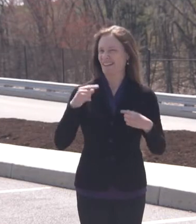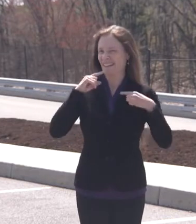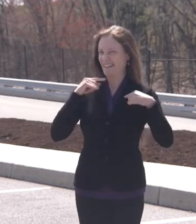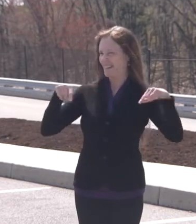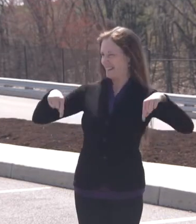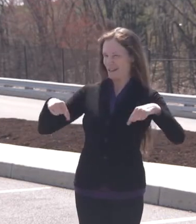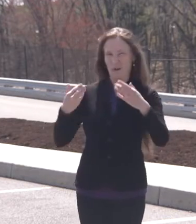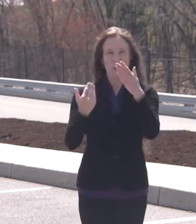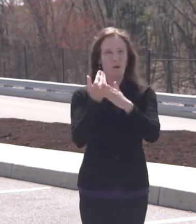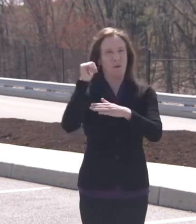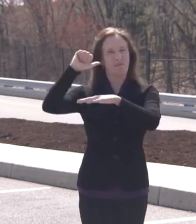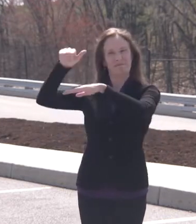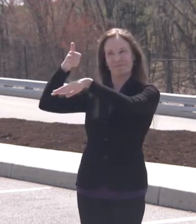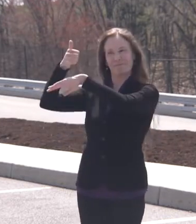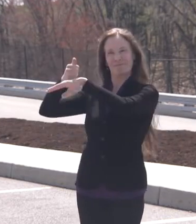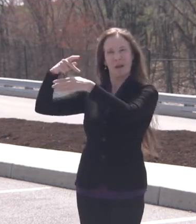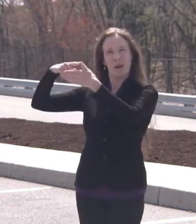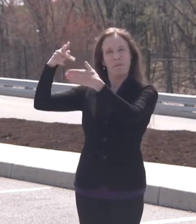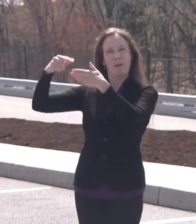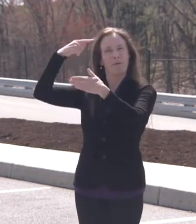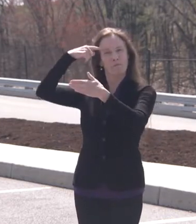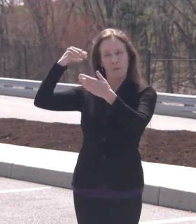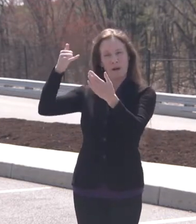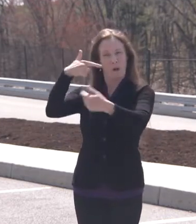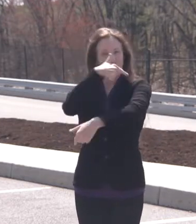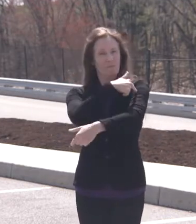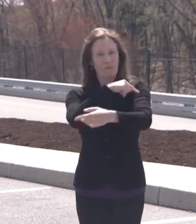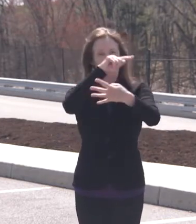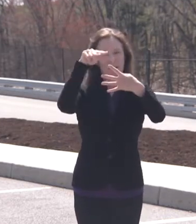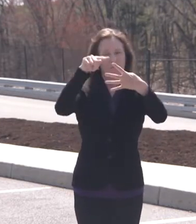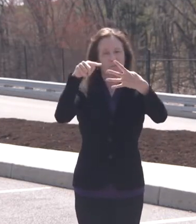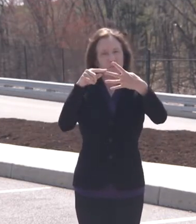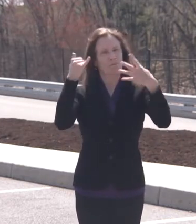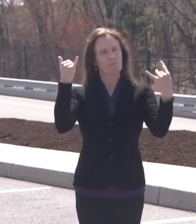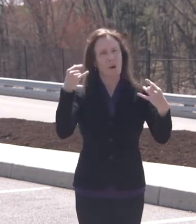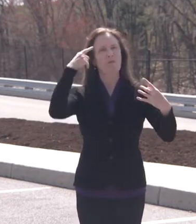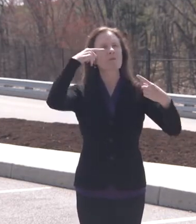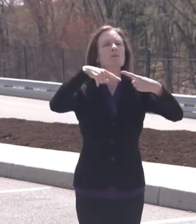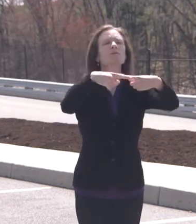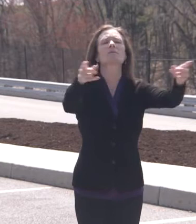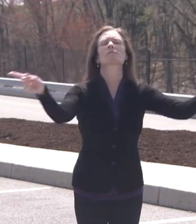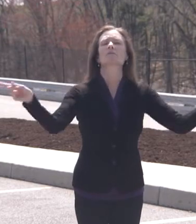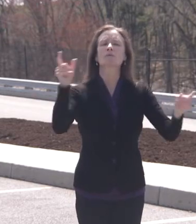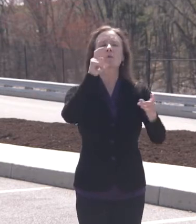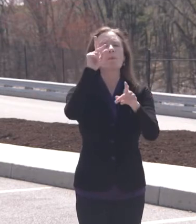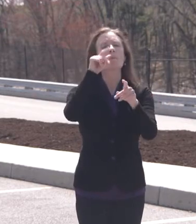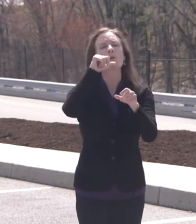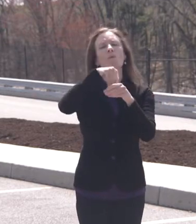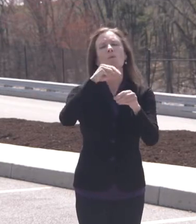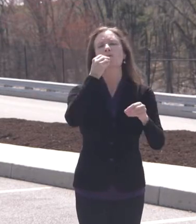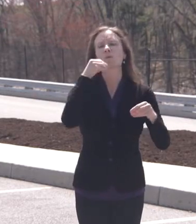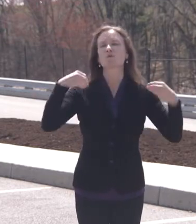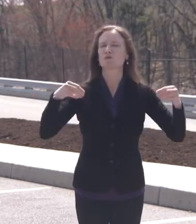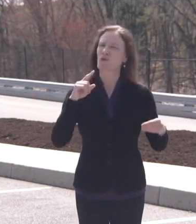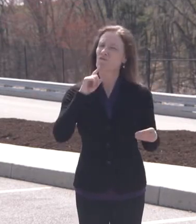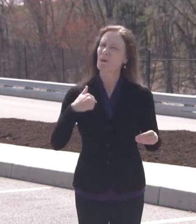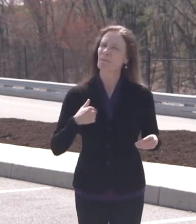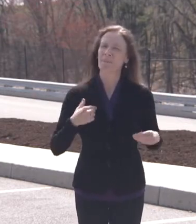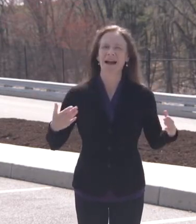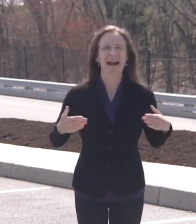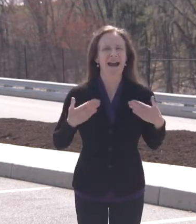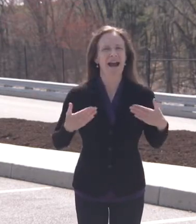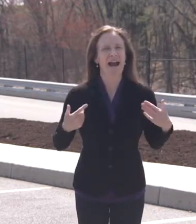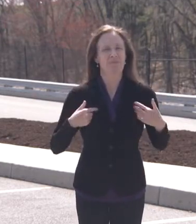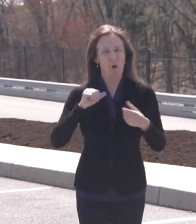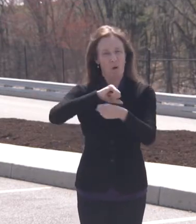workers and supermarket workers for the COVID-19 vaccine. We've been pleased to be a part of the Pennsylvania COVID-19 immunization